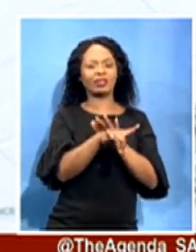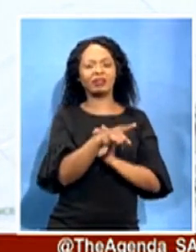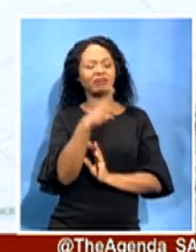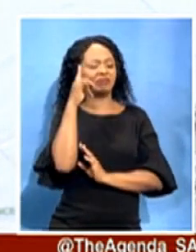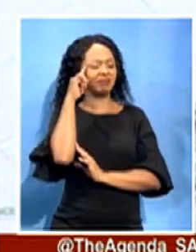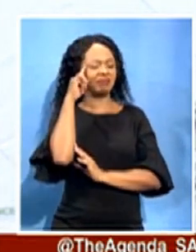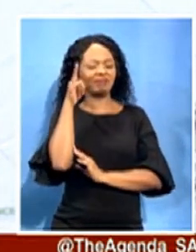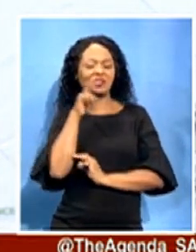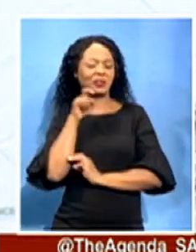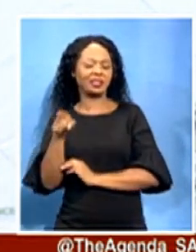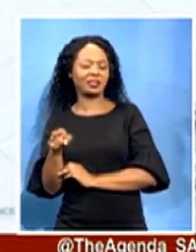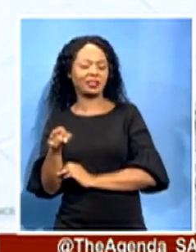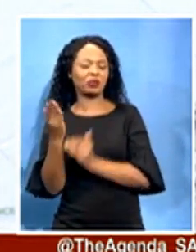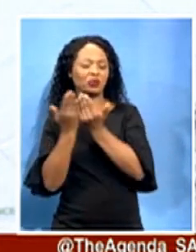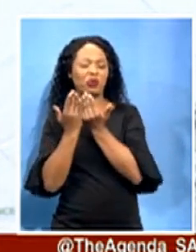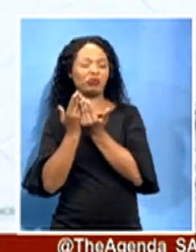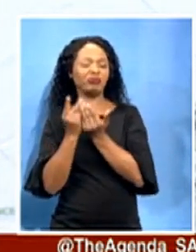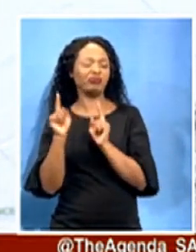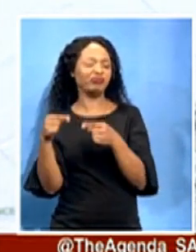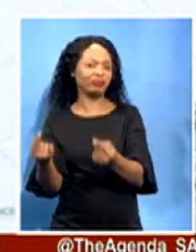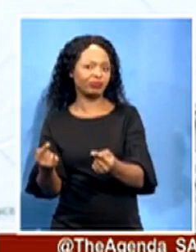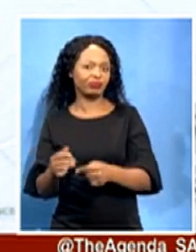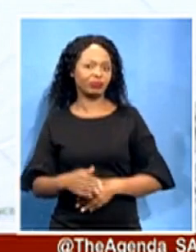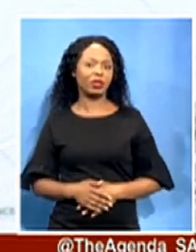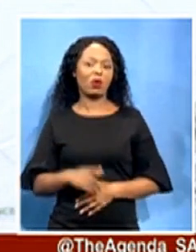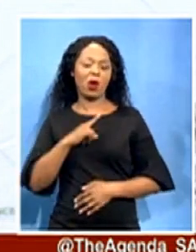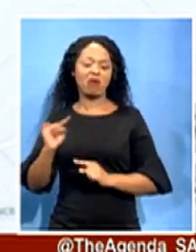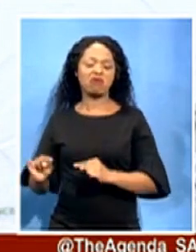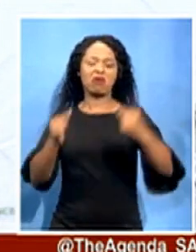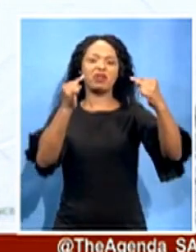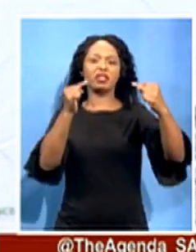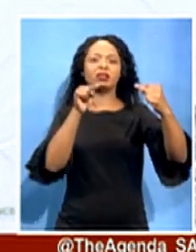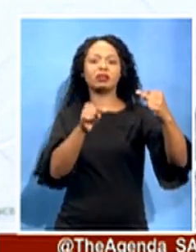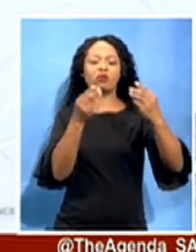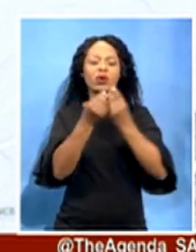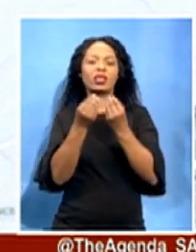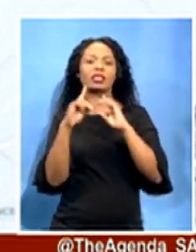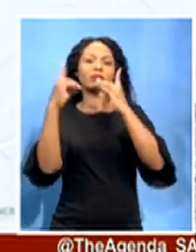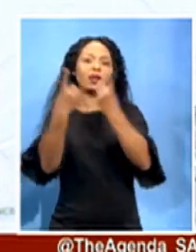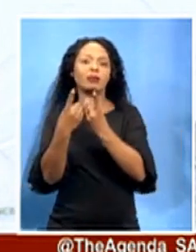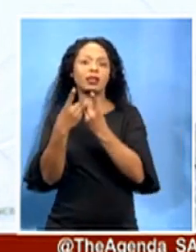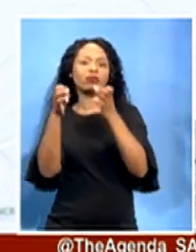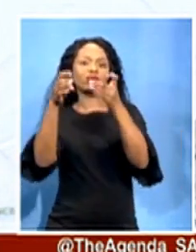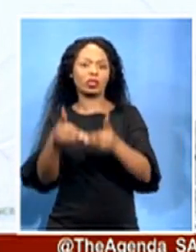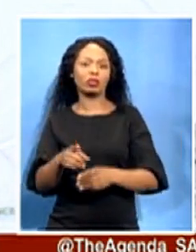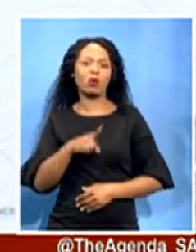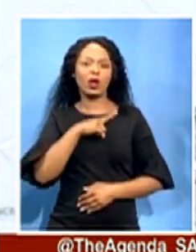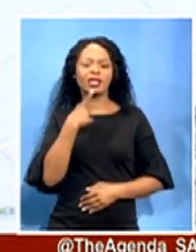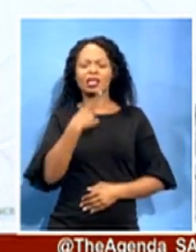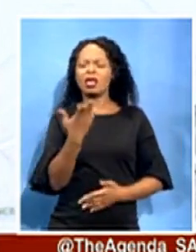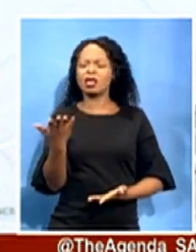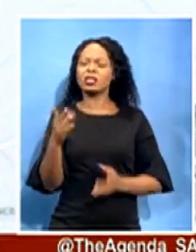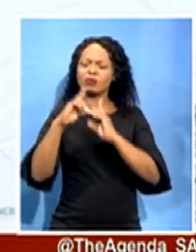fatal conflict with the position of the department to use available schools as part of caping costs. So there's a school in